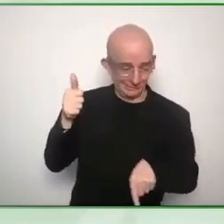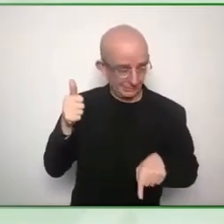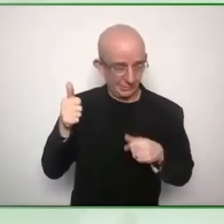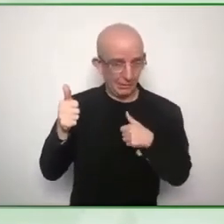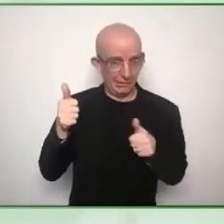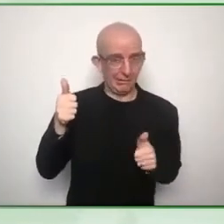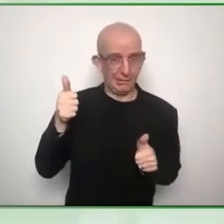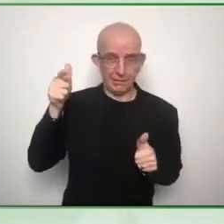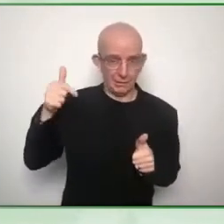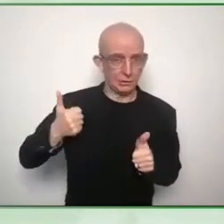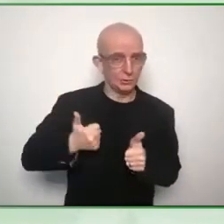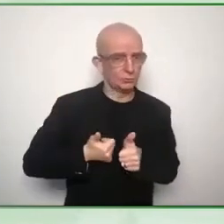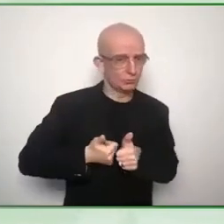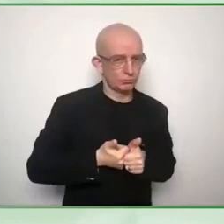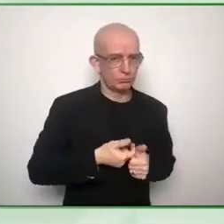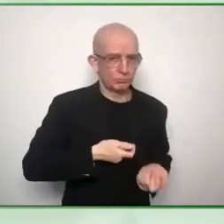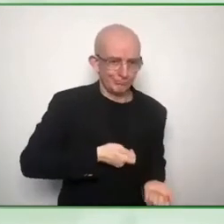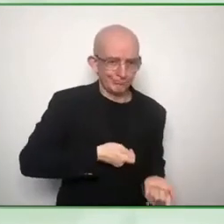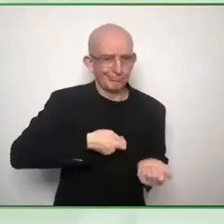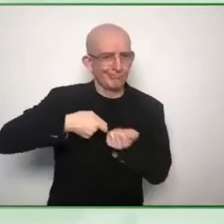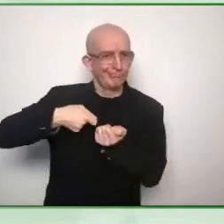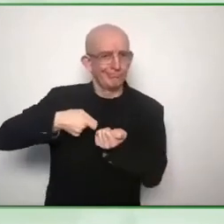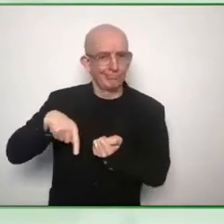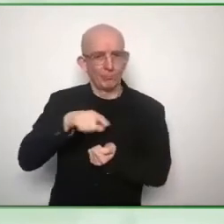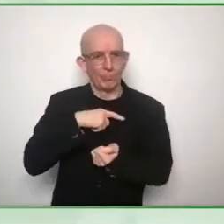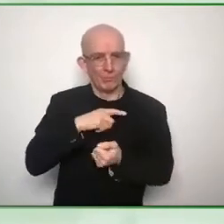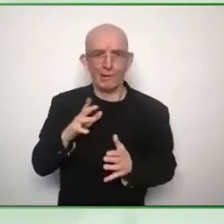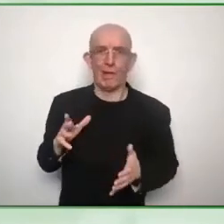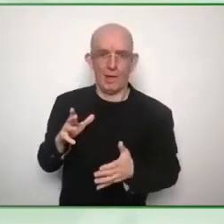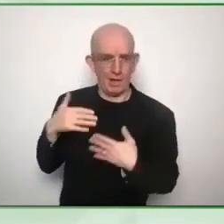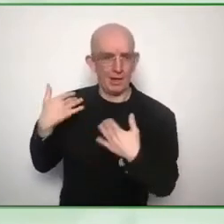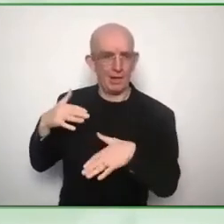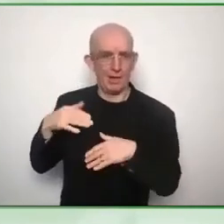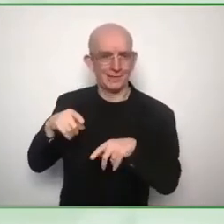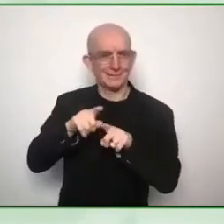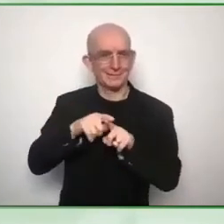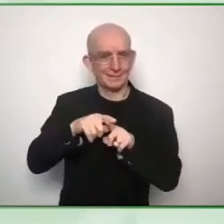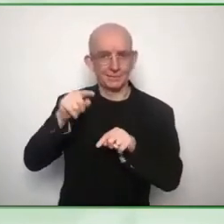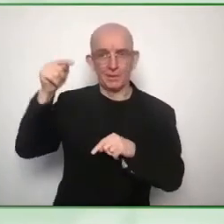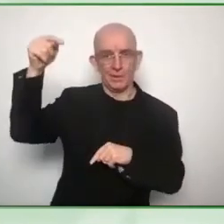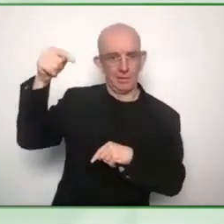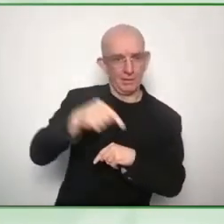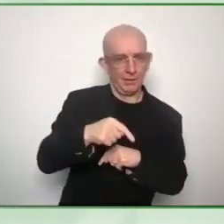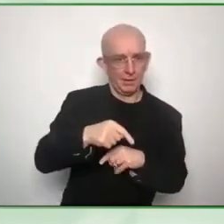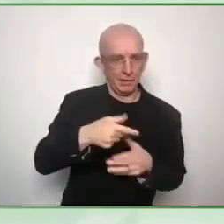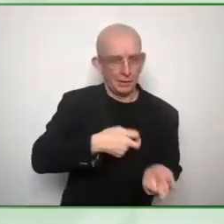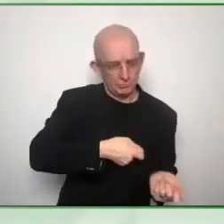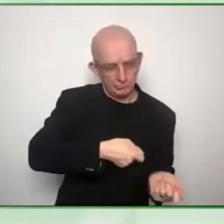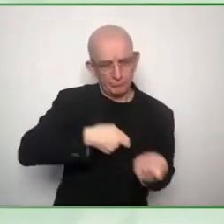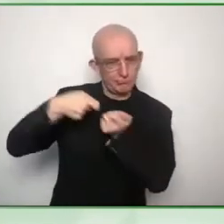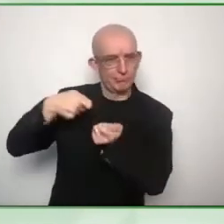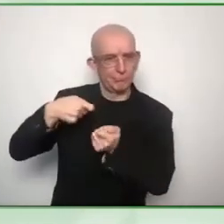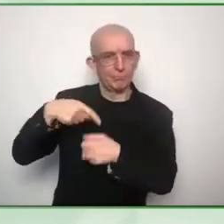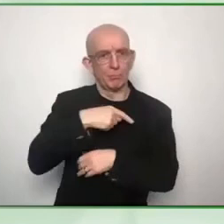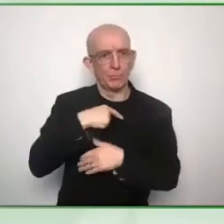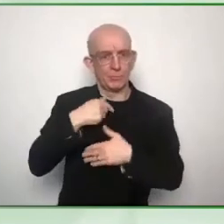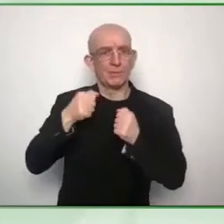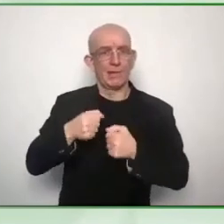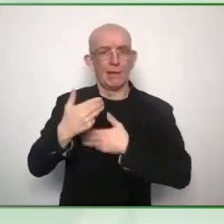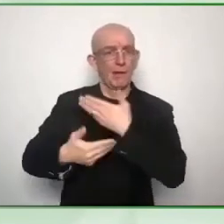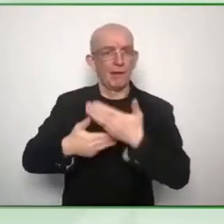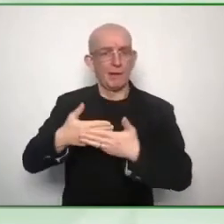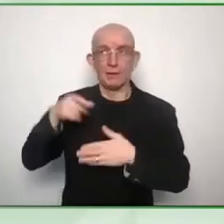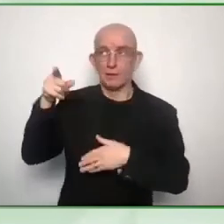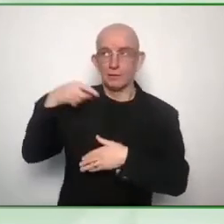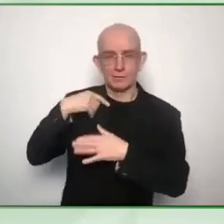to and uh good news builds confidence and uh uh yeah i'd like to think that we uh we repaid that top-down